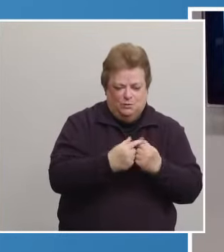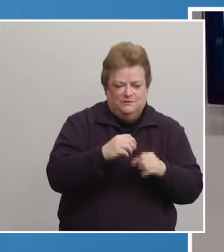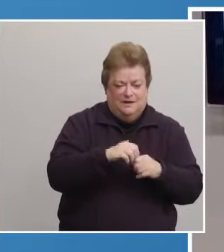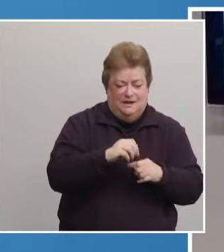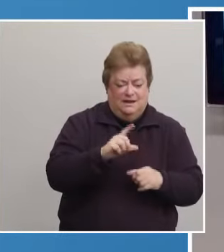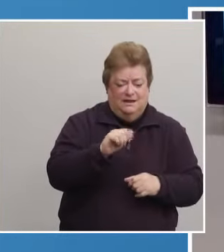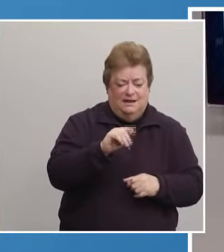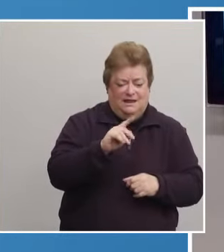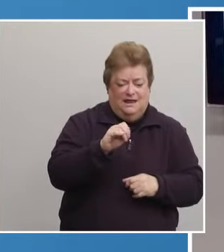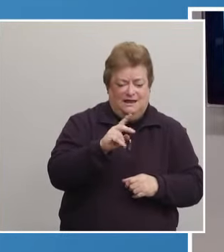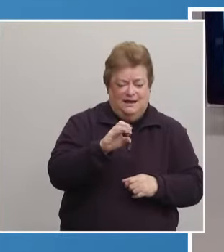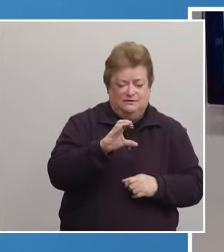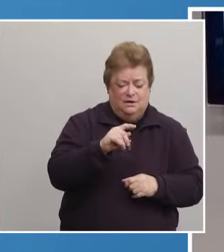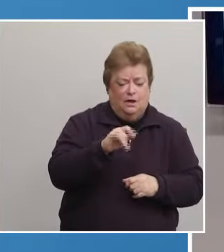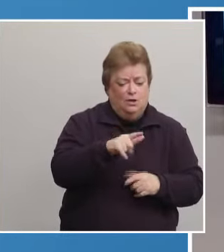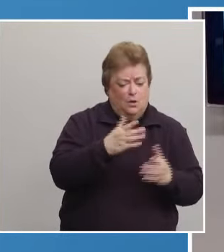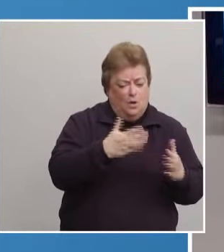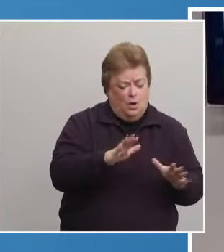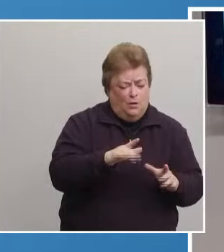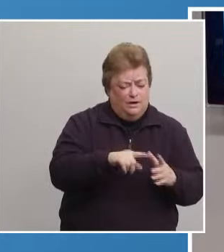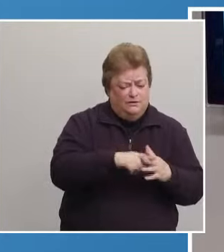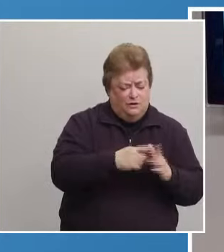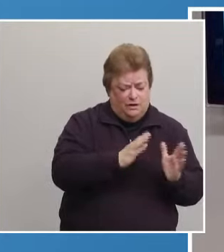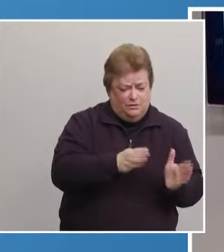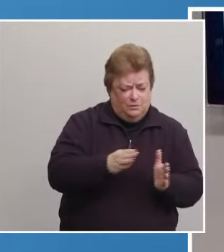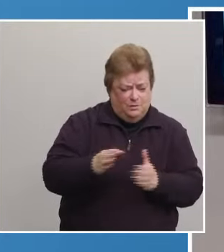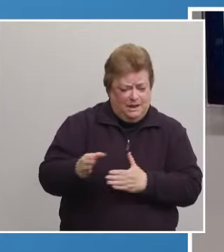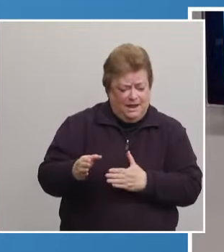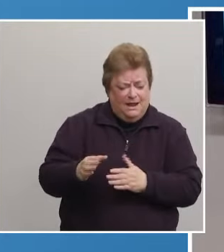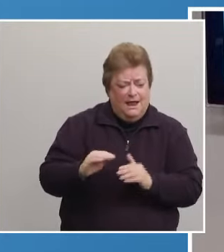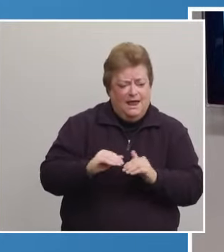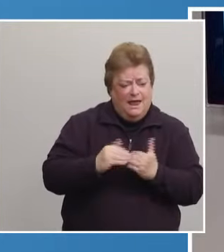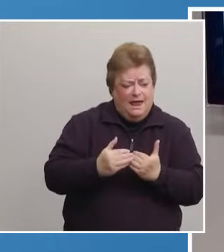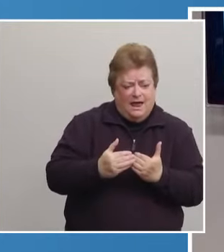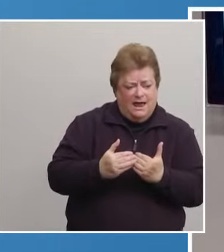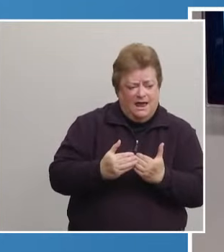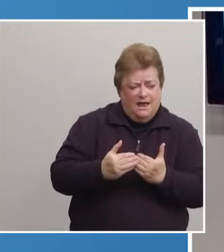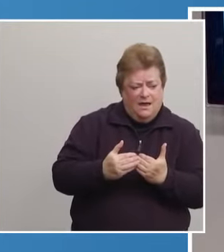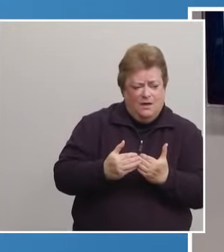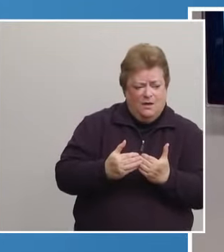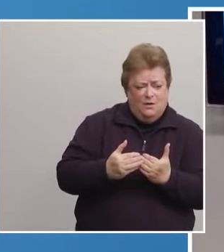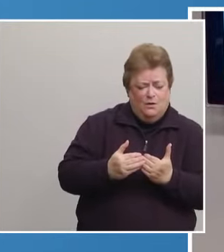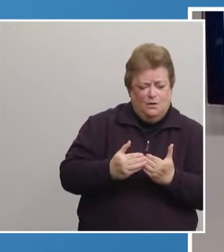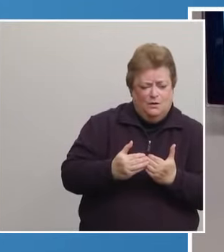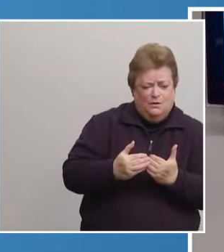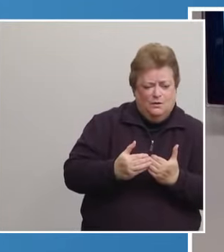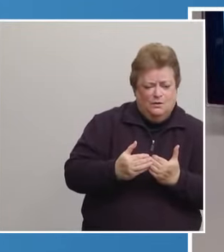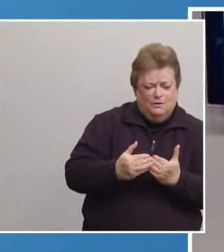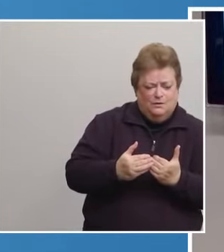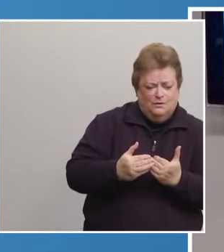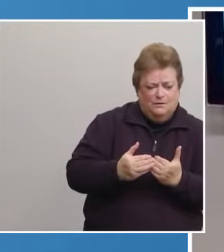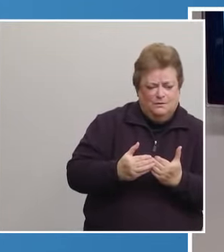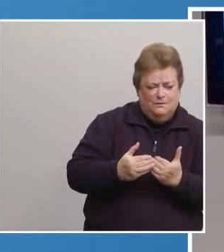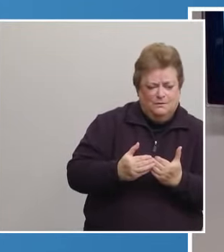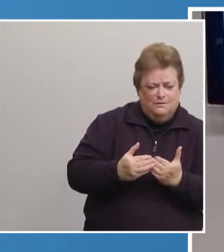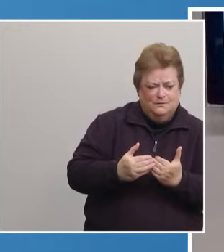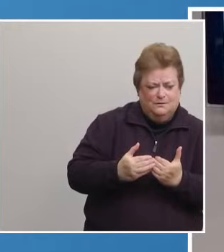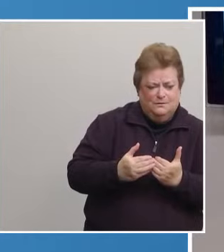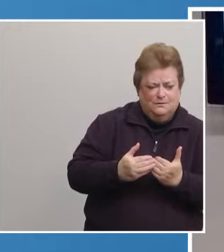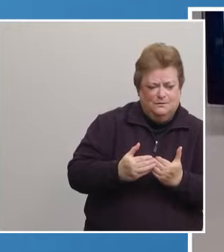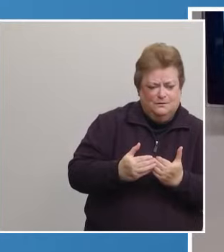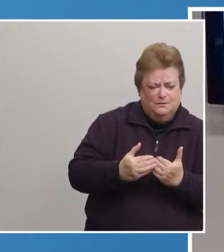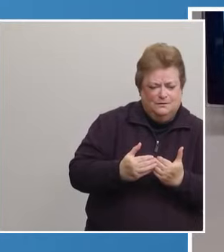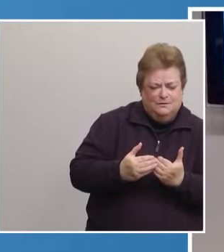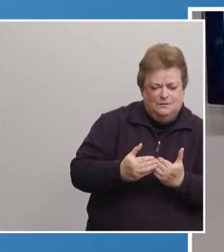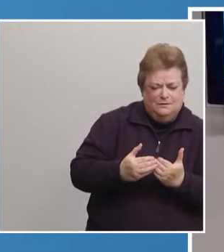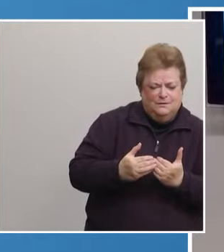are you guys already thinking ahead to how you will diffuse the kind of call